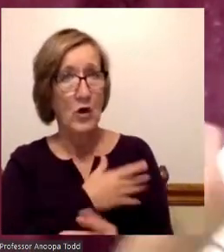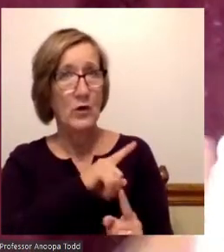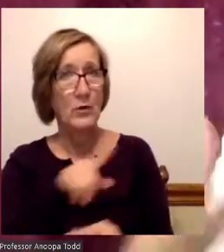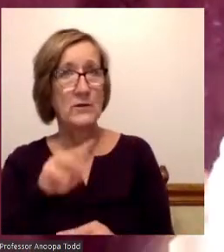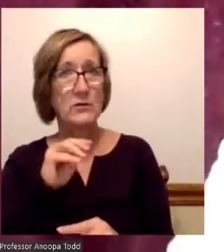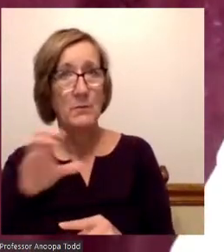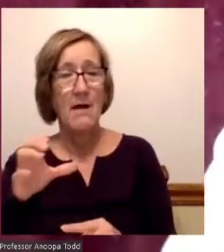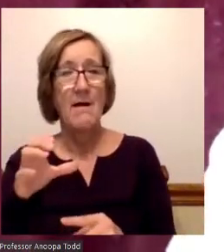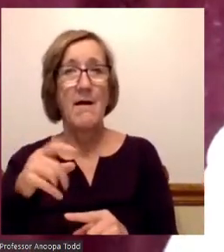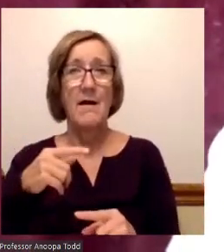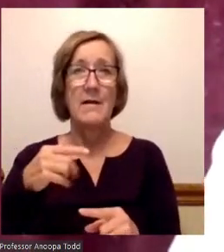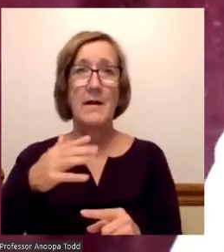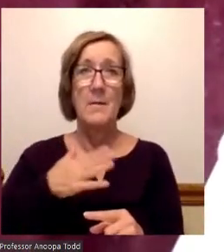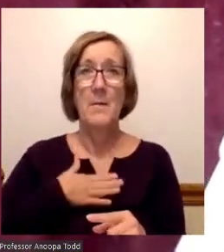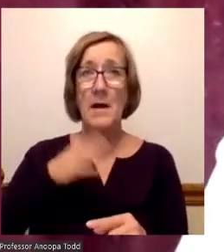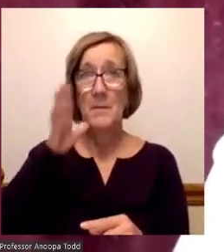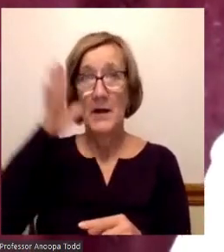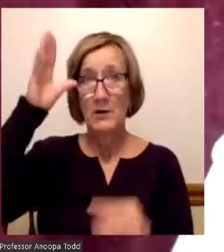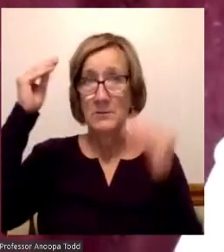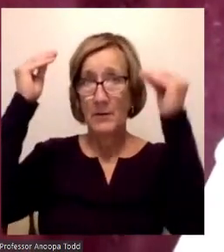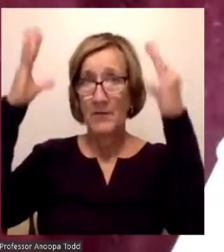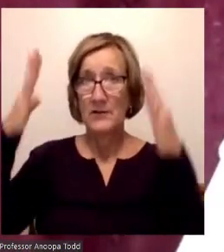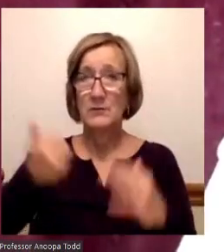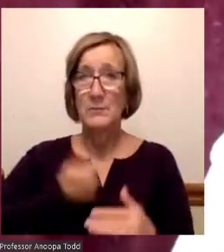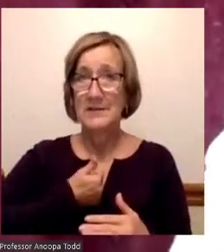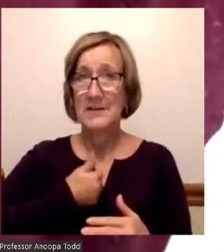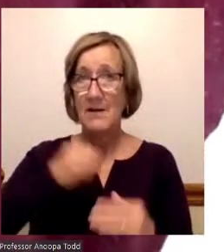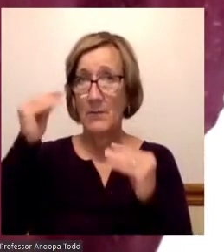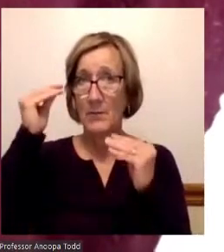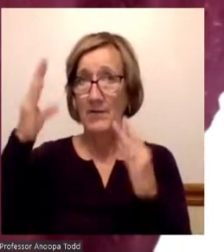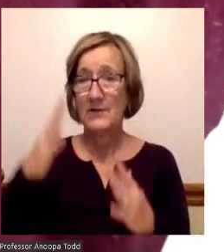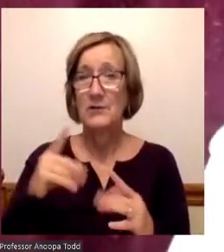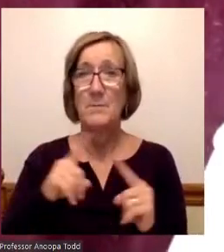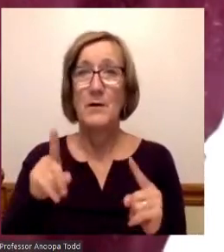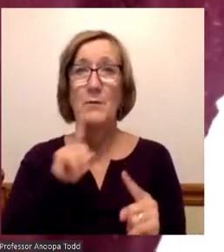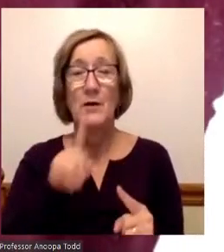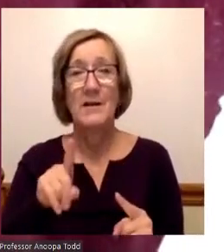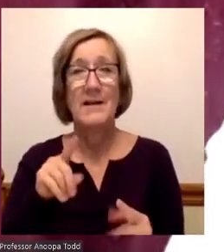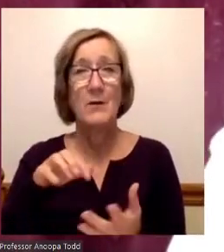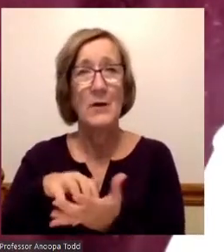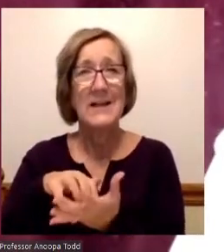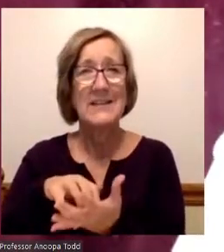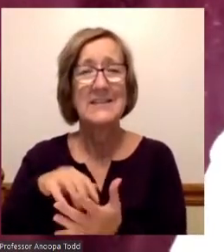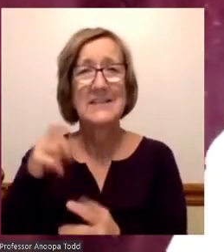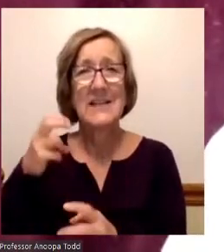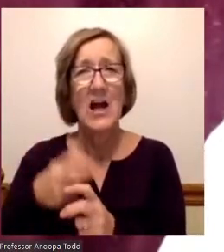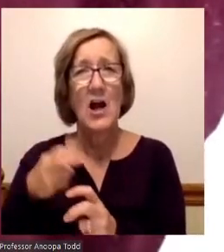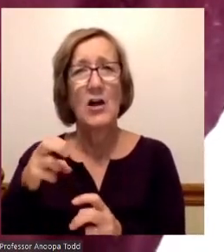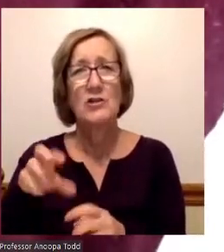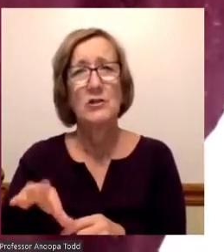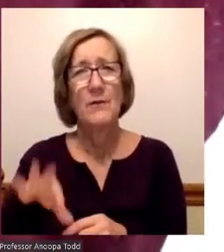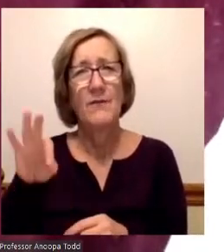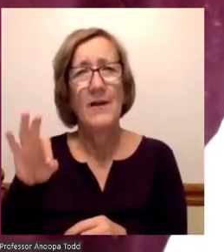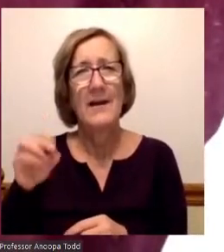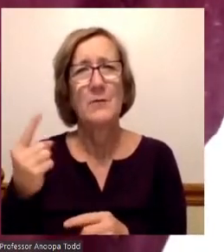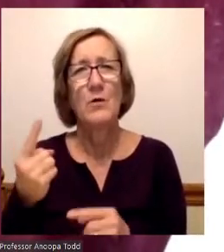So I didn't really find weaknesses, but if I had to speak with one, I would also kind of have to piggyback on